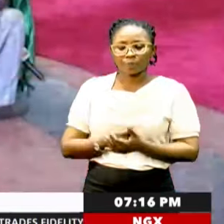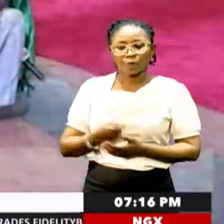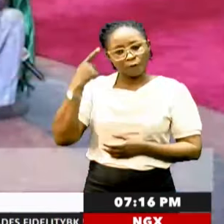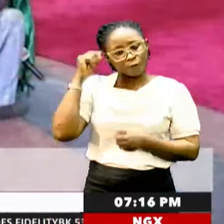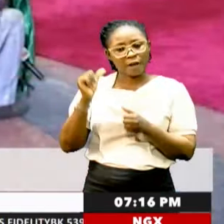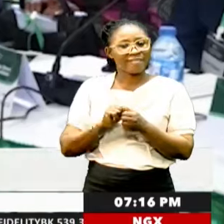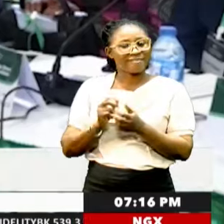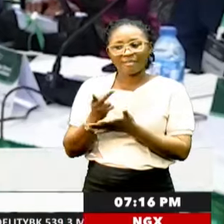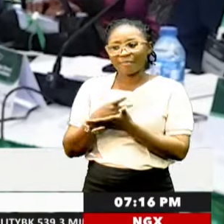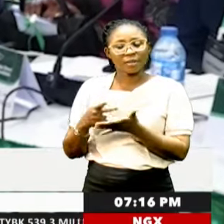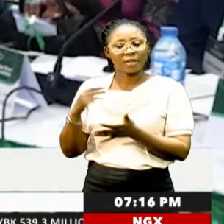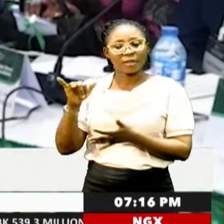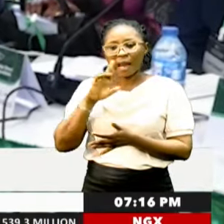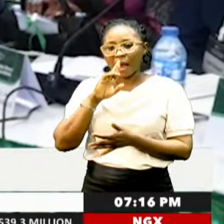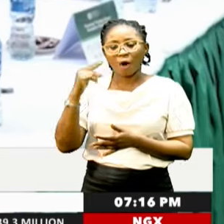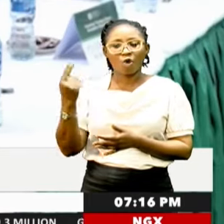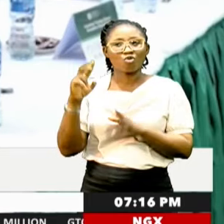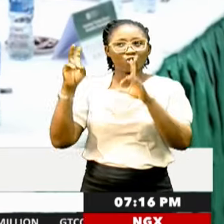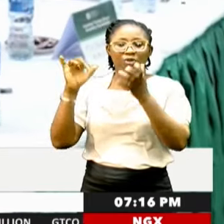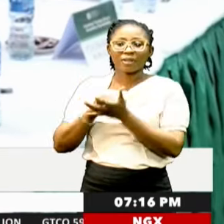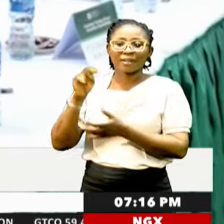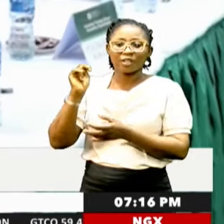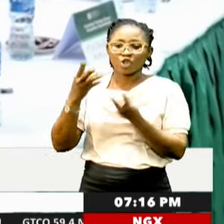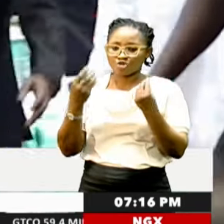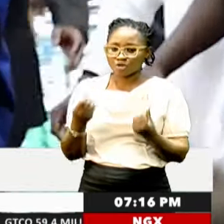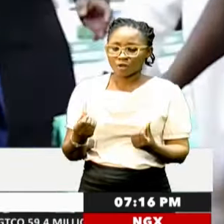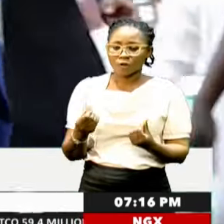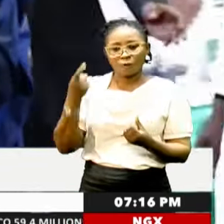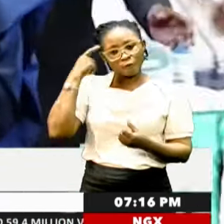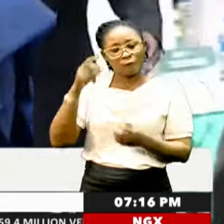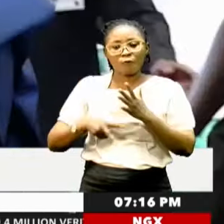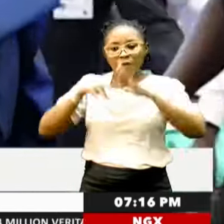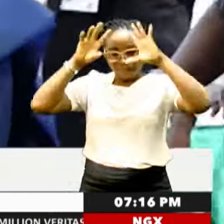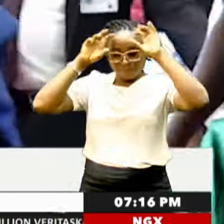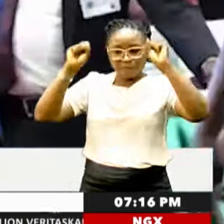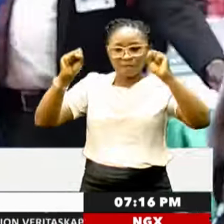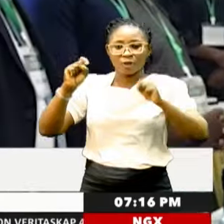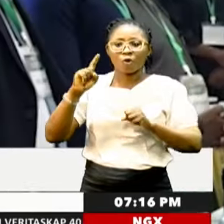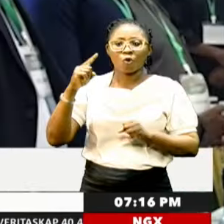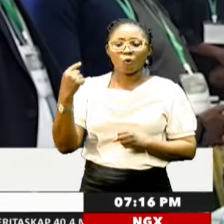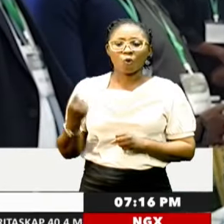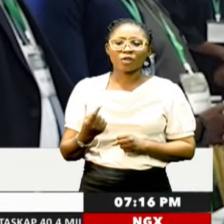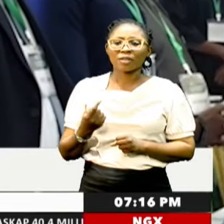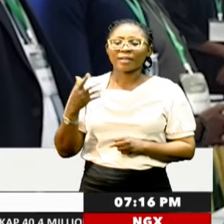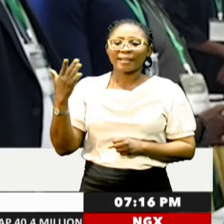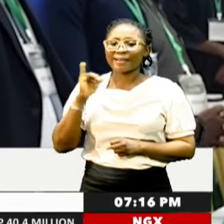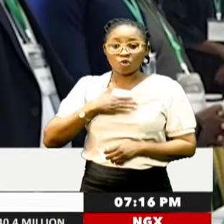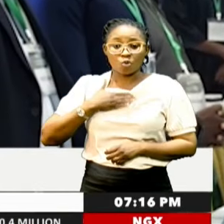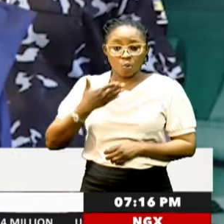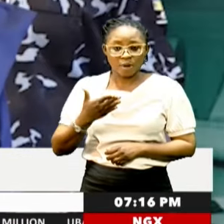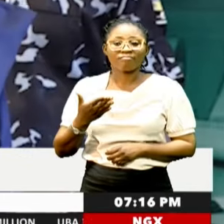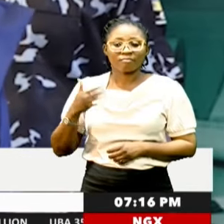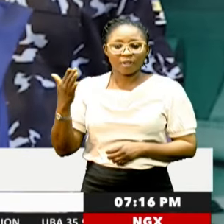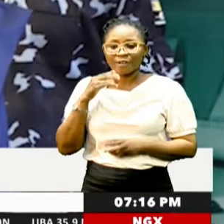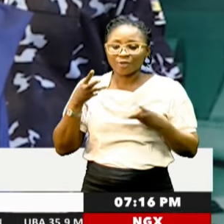every partnership, there are always issues that need resolving. And for the Vice President, once there is a will, there is a way.